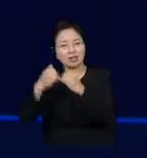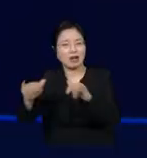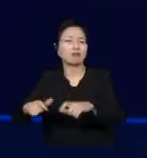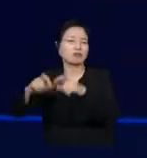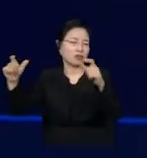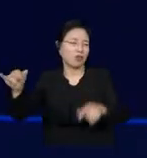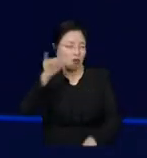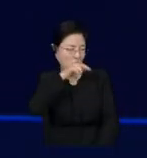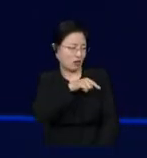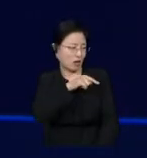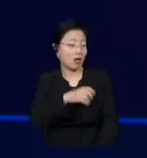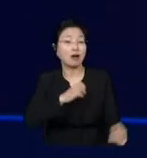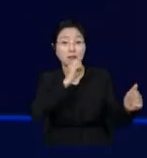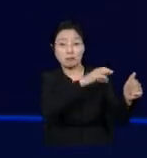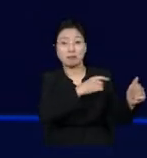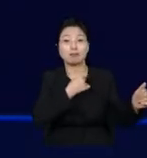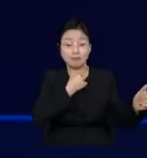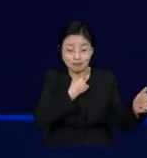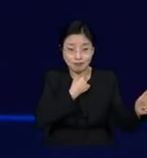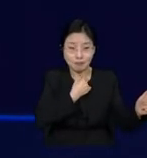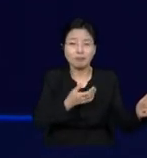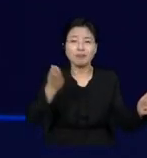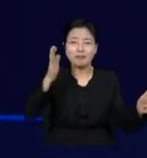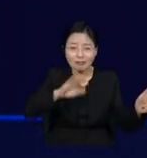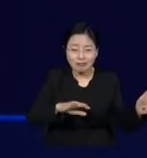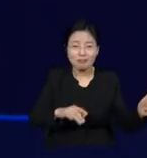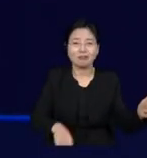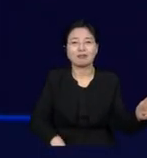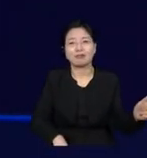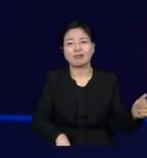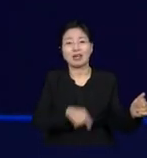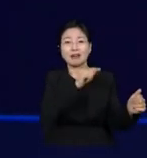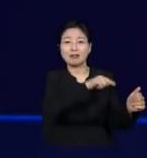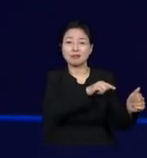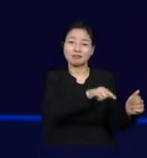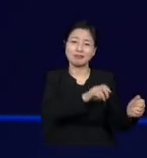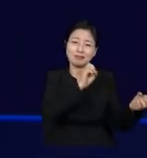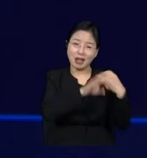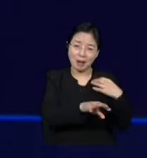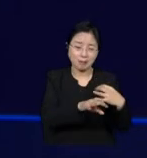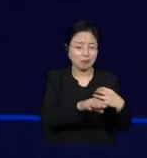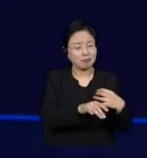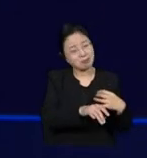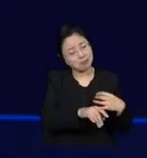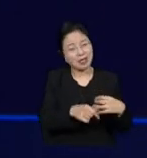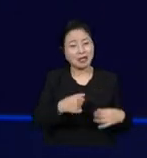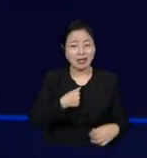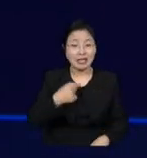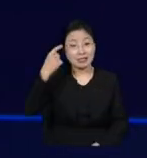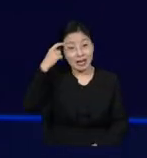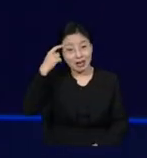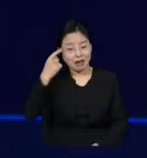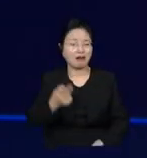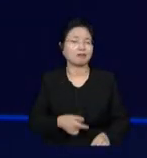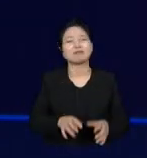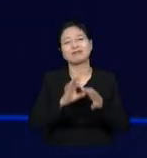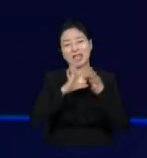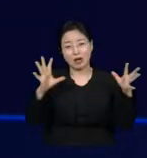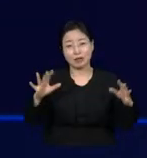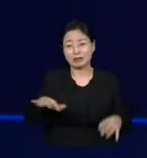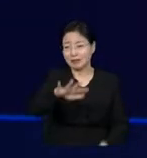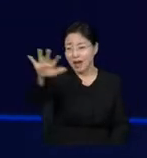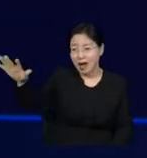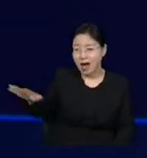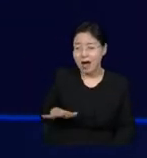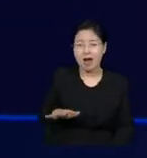No matter which answer is the right one, the fact remains the same. In some of the richest nations in the world, we're letting